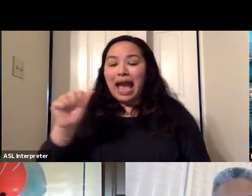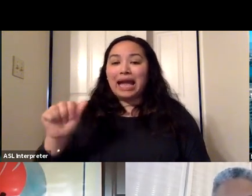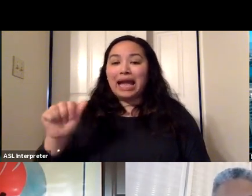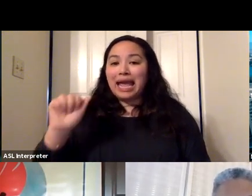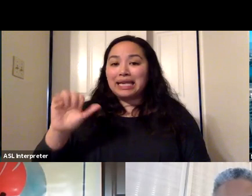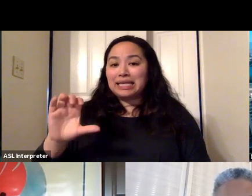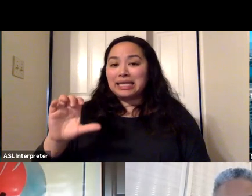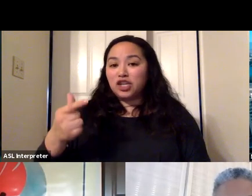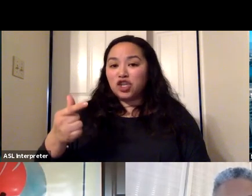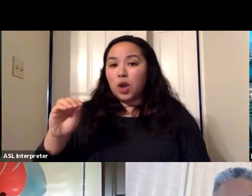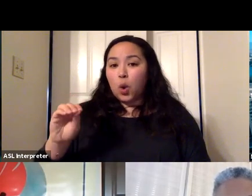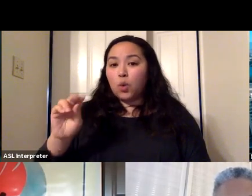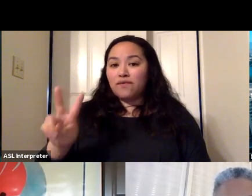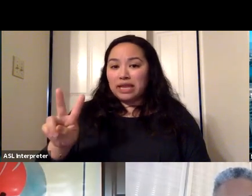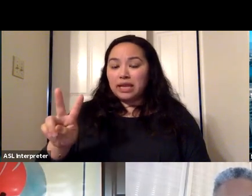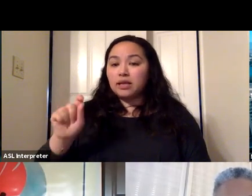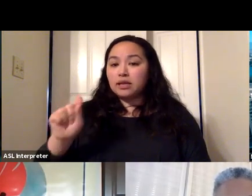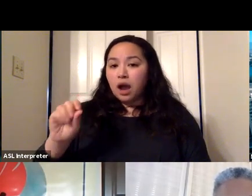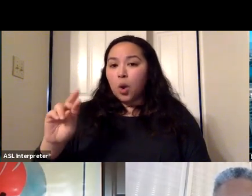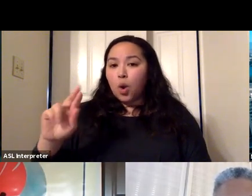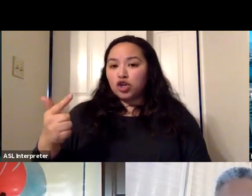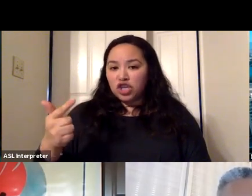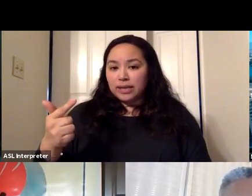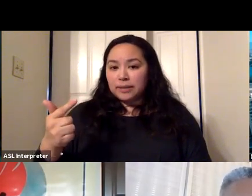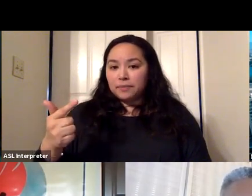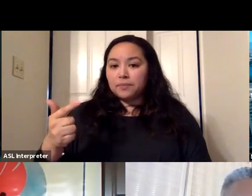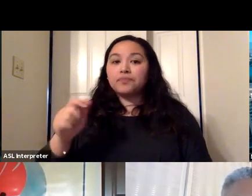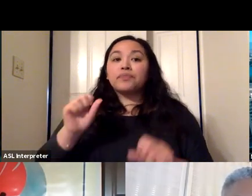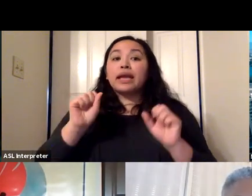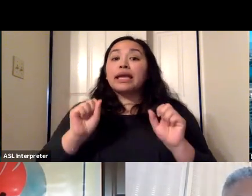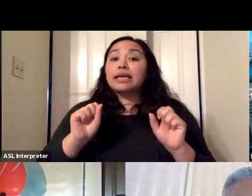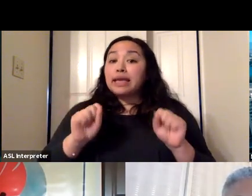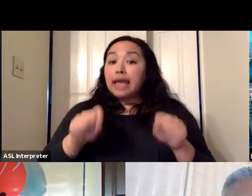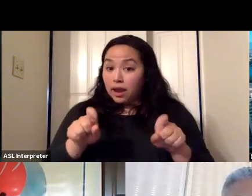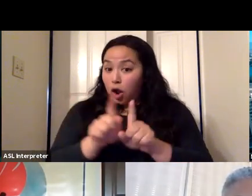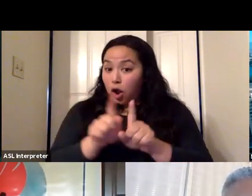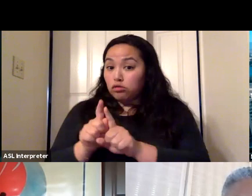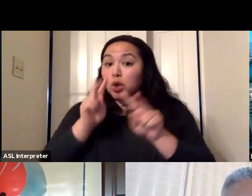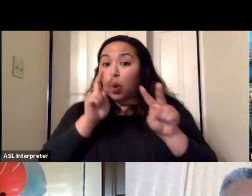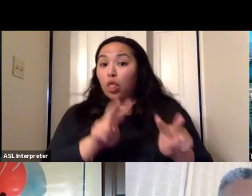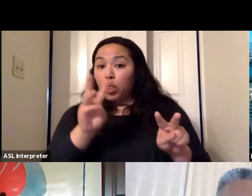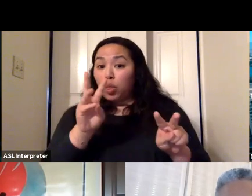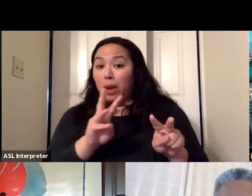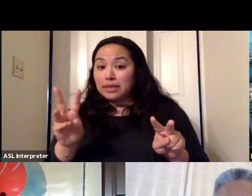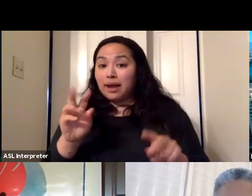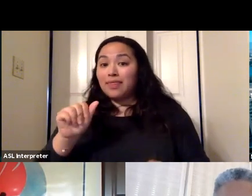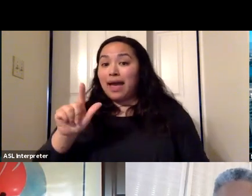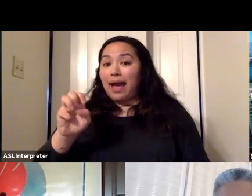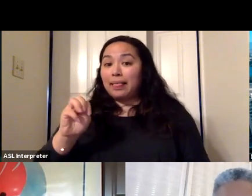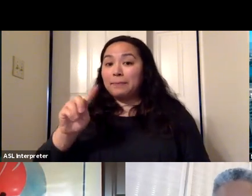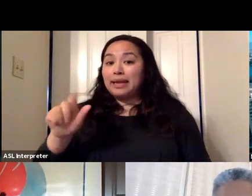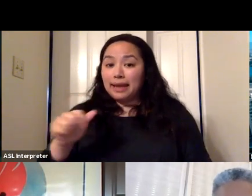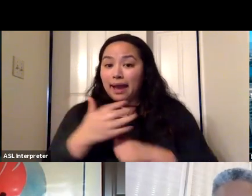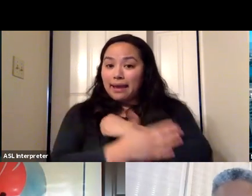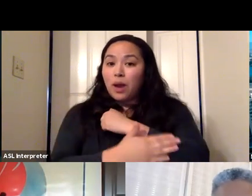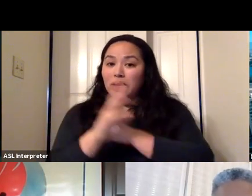.org. You can always go to our website, the Alameda county website, to get more